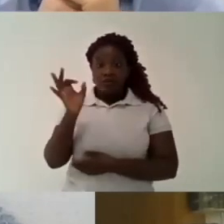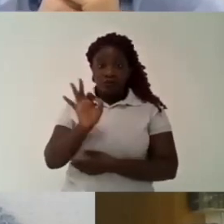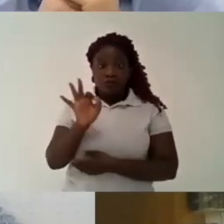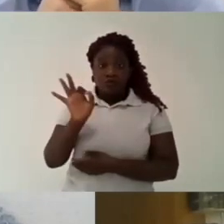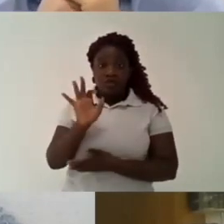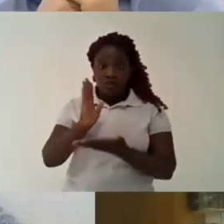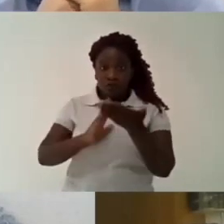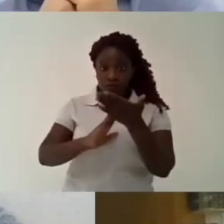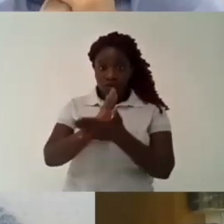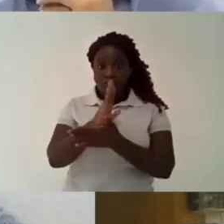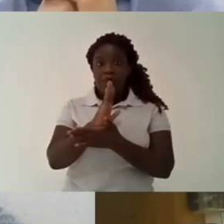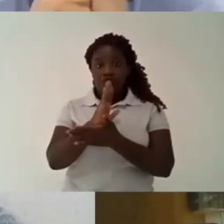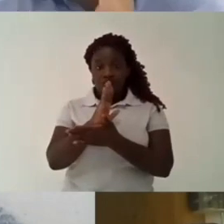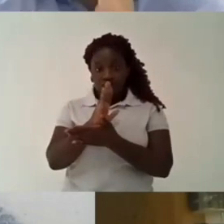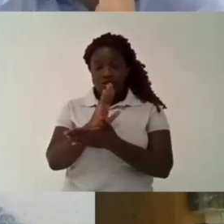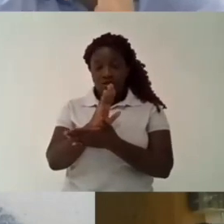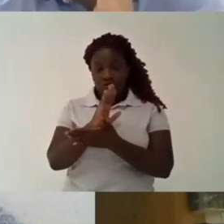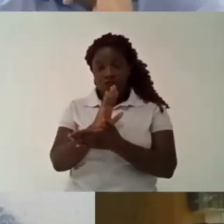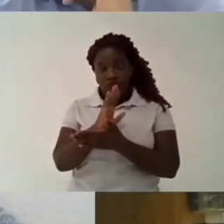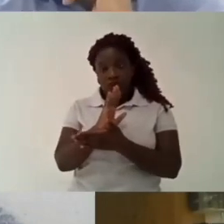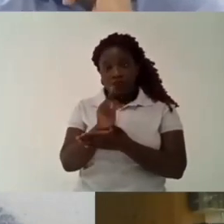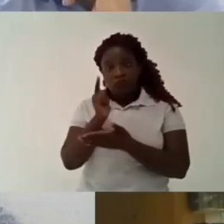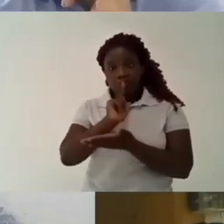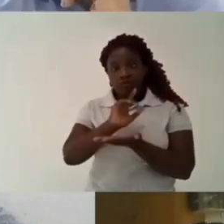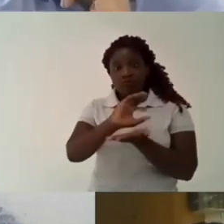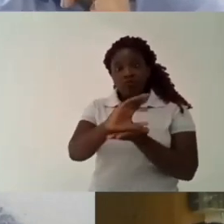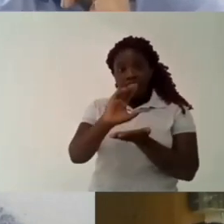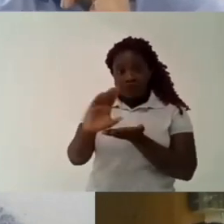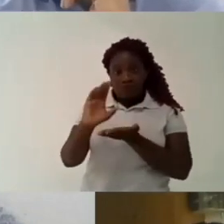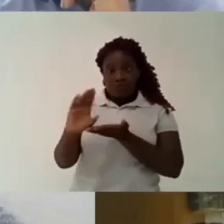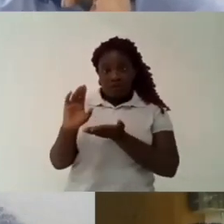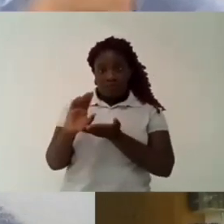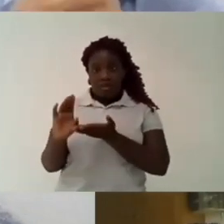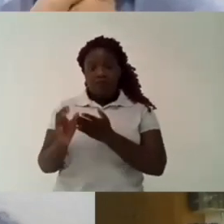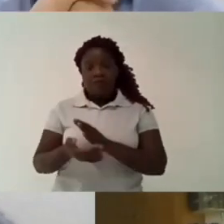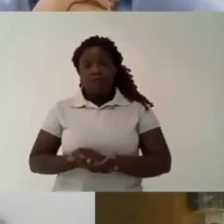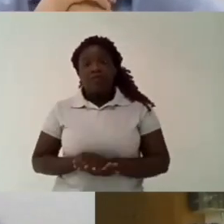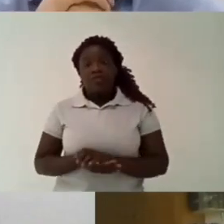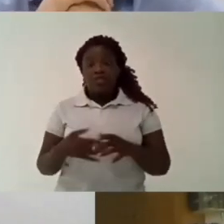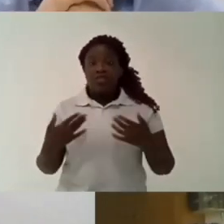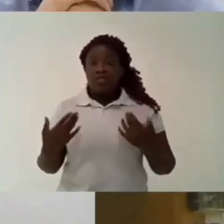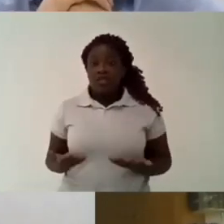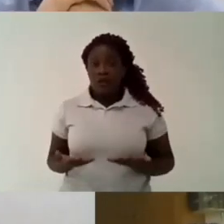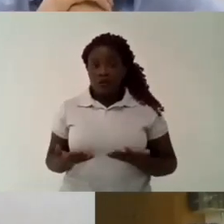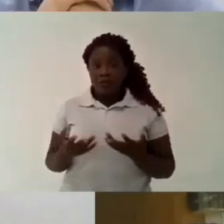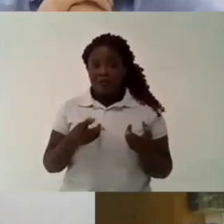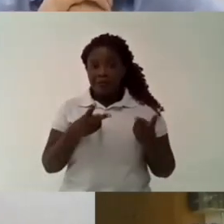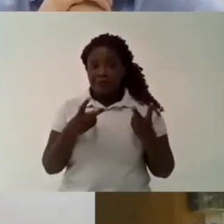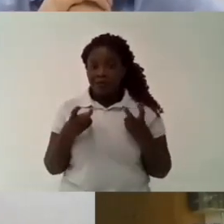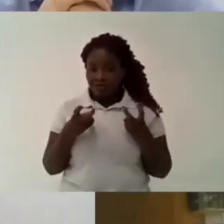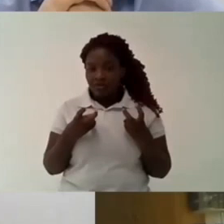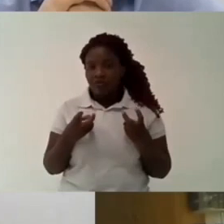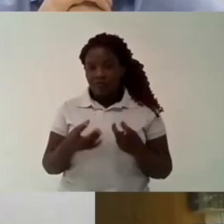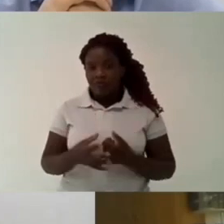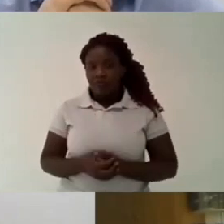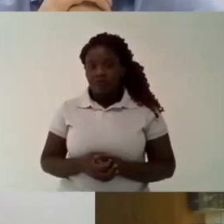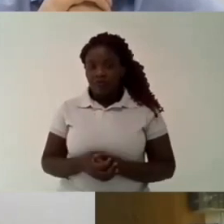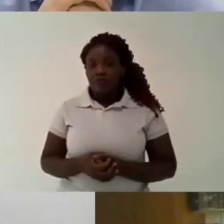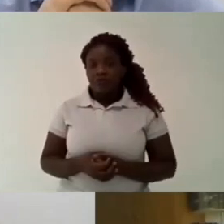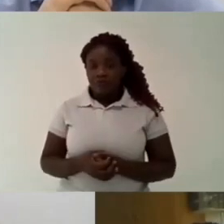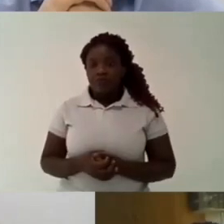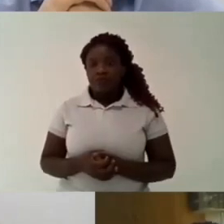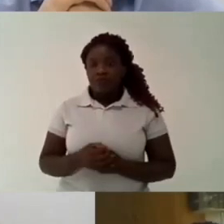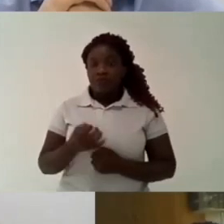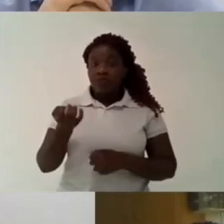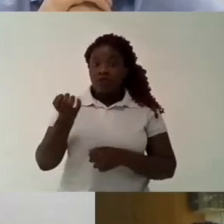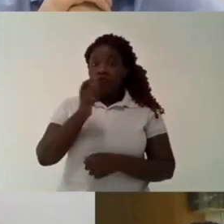approved we have uh over 92 000 research projects approved but at the moment the government the